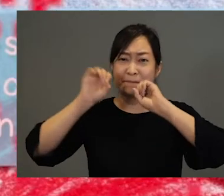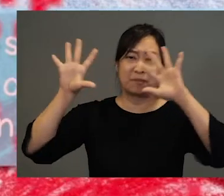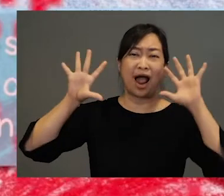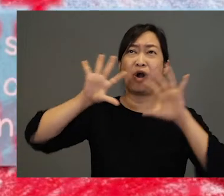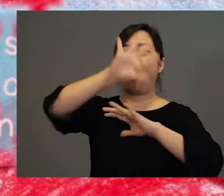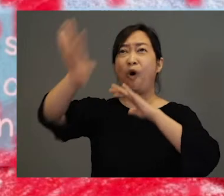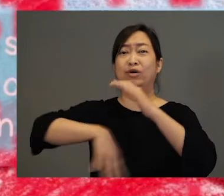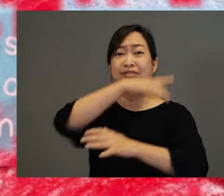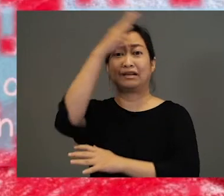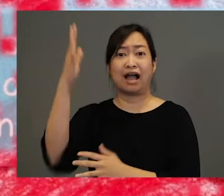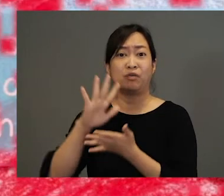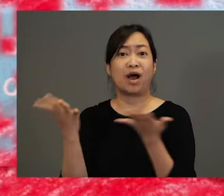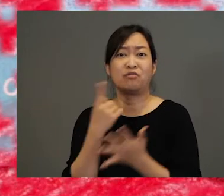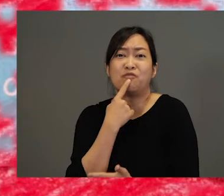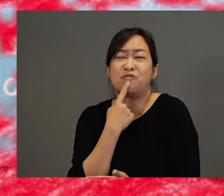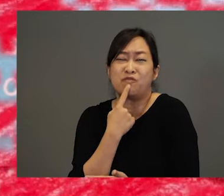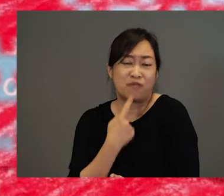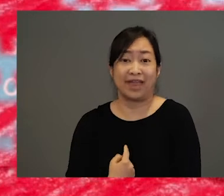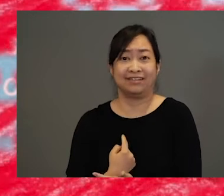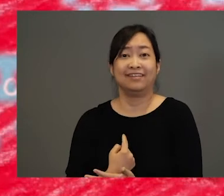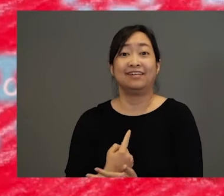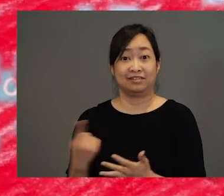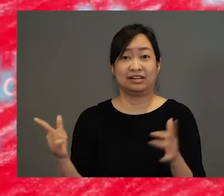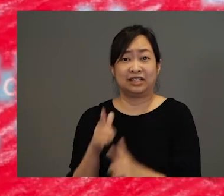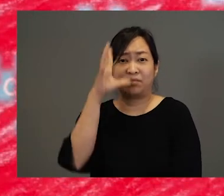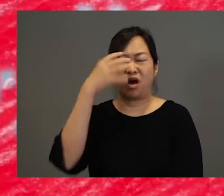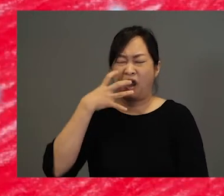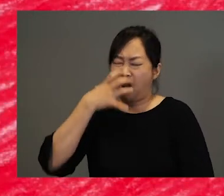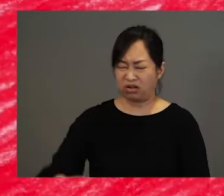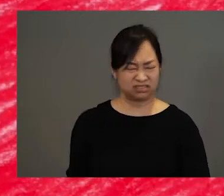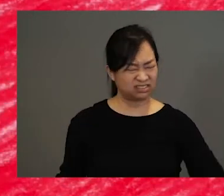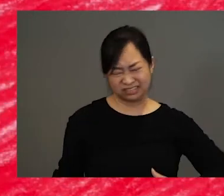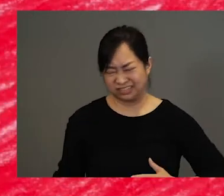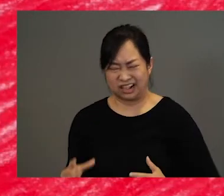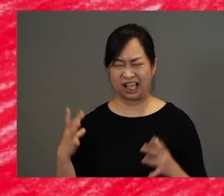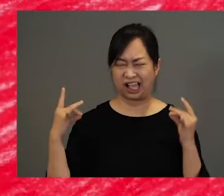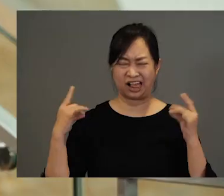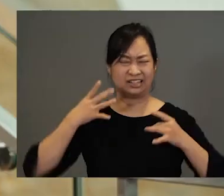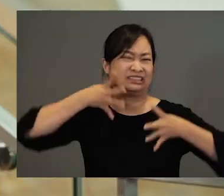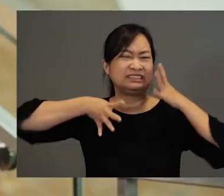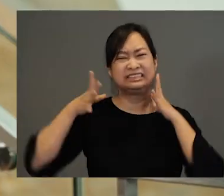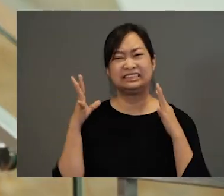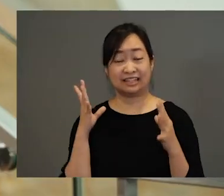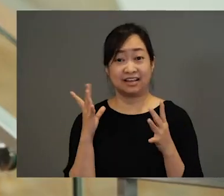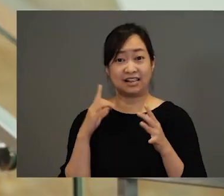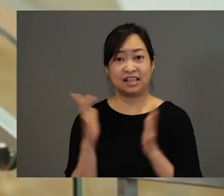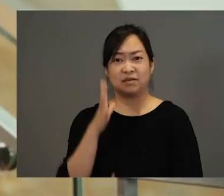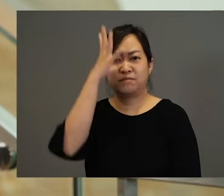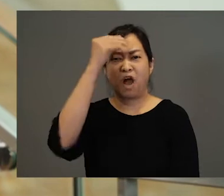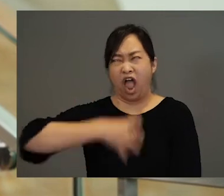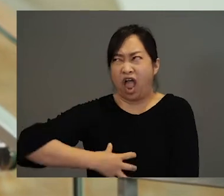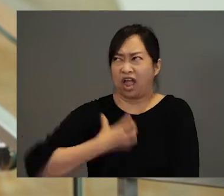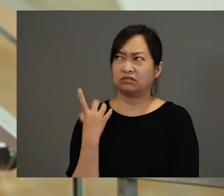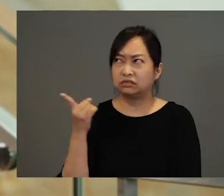entire sky was red in color. The little boy, he felt hot, sweaty and sticky. And the little boy was